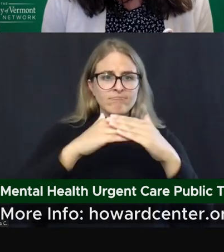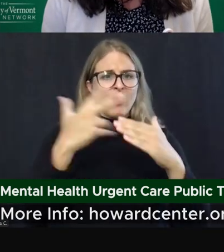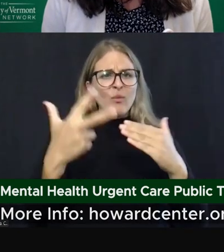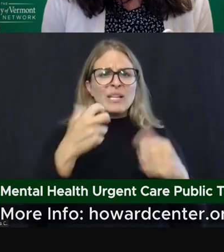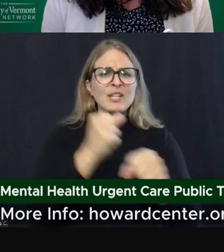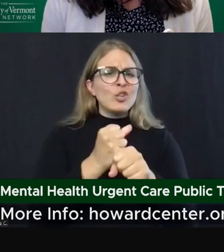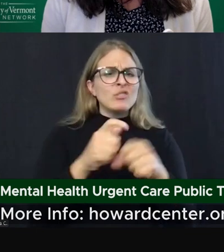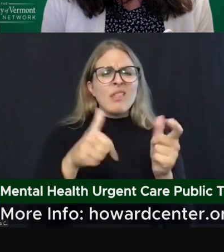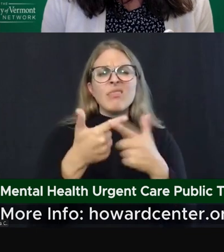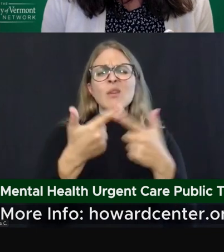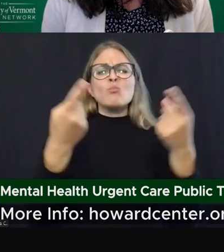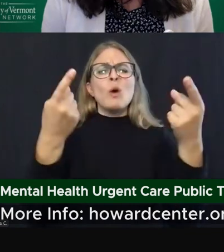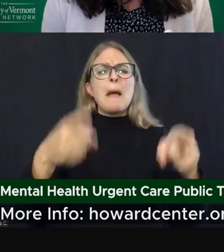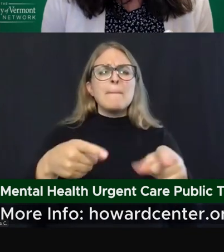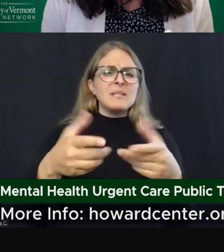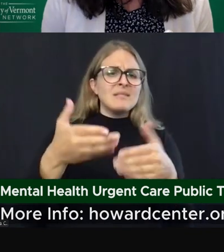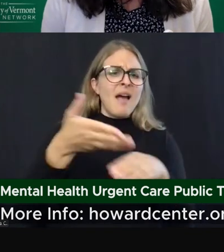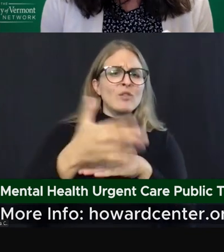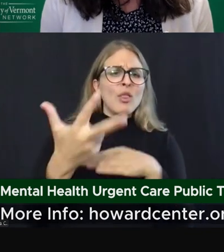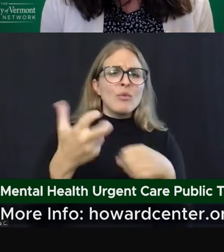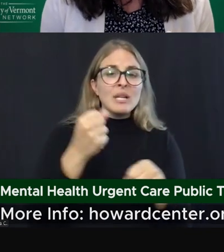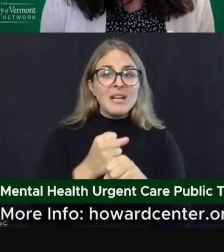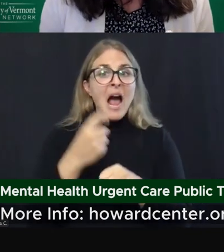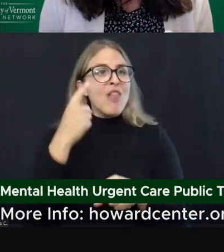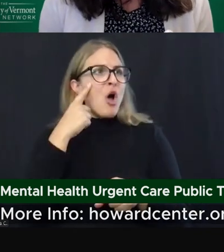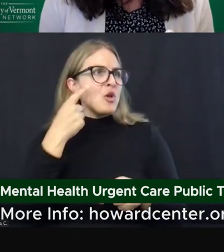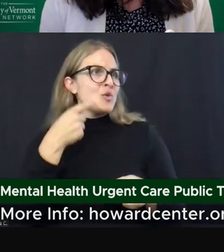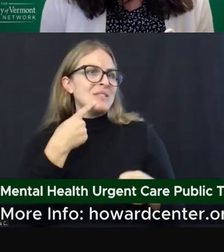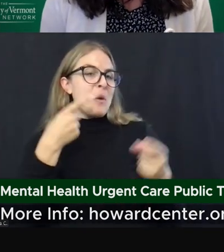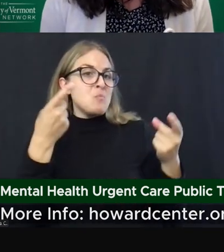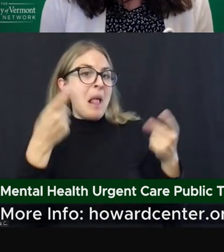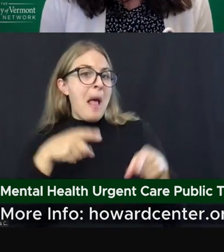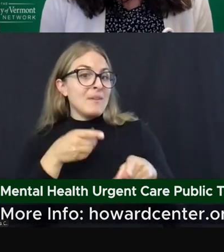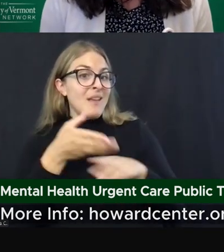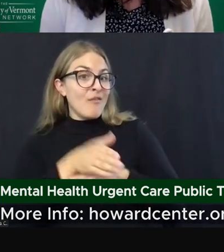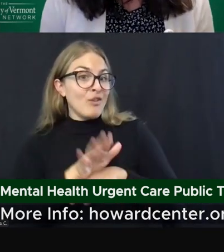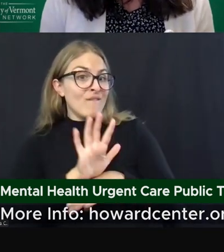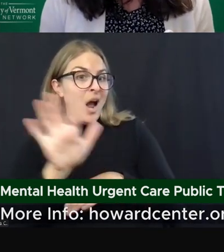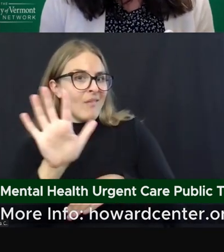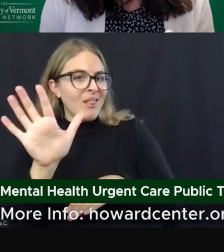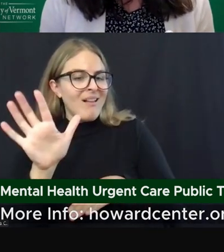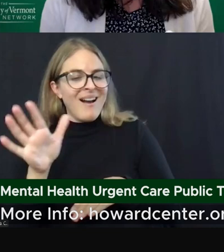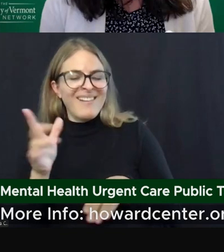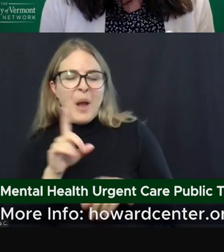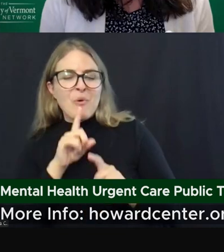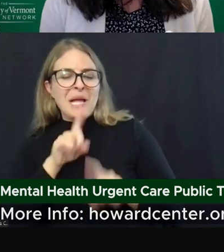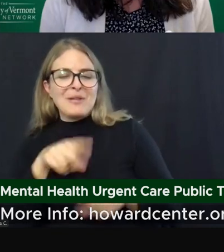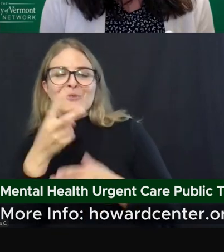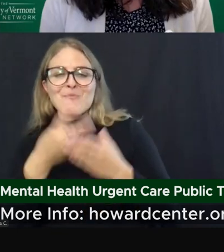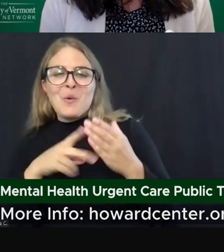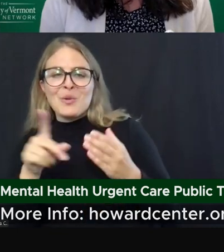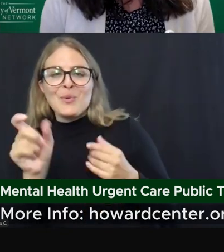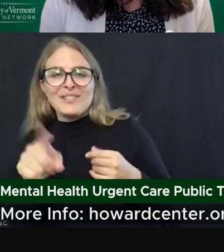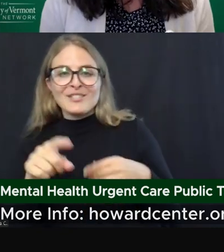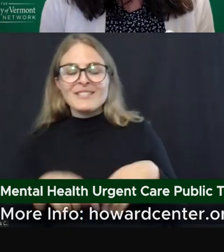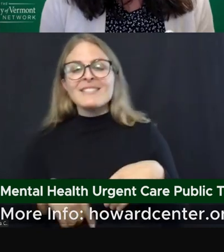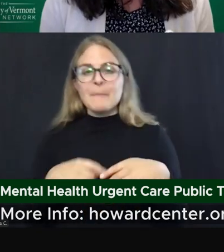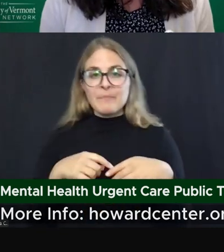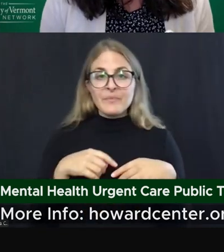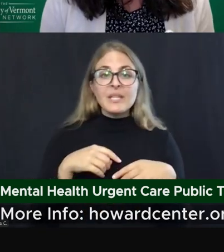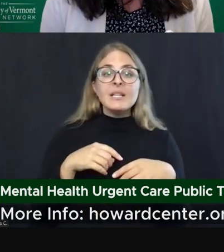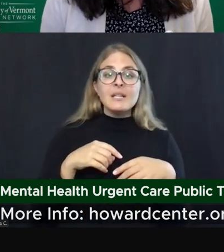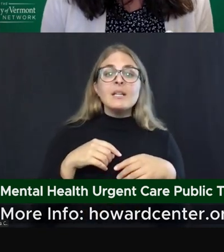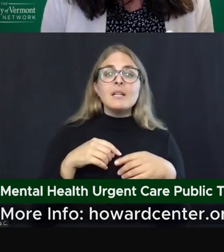Thanks, Karen. I thought you were going to say what happens after five o'clock, which is also a frequently asked question. And I'm happy to answer both. So we have